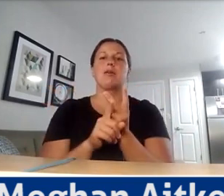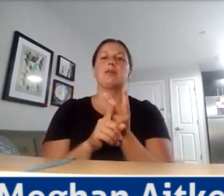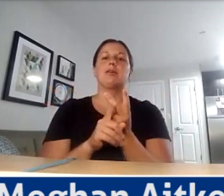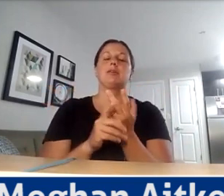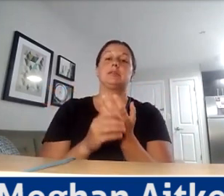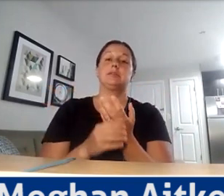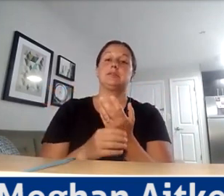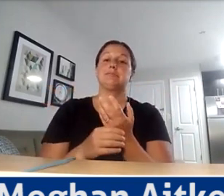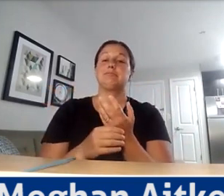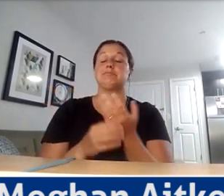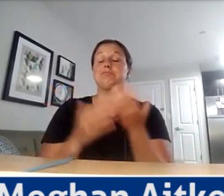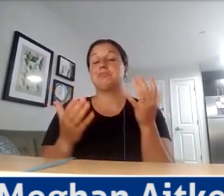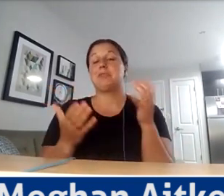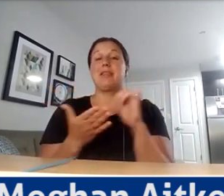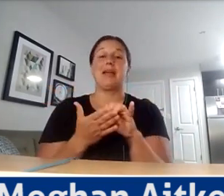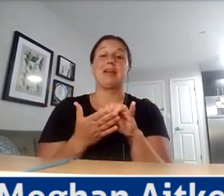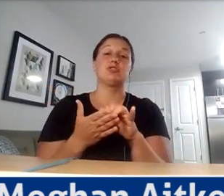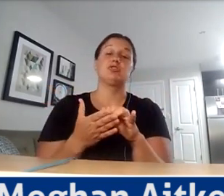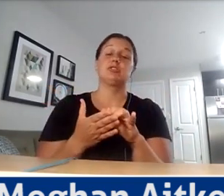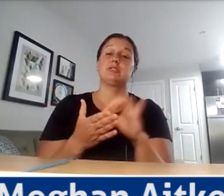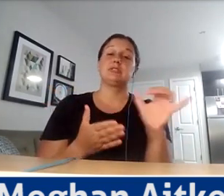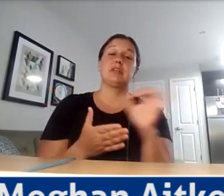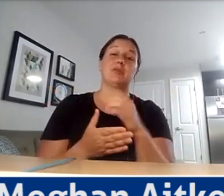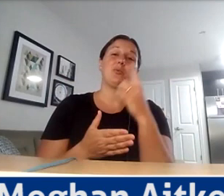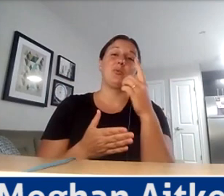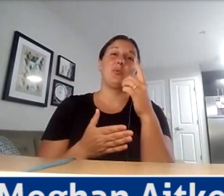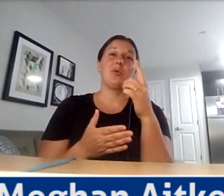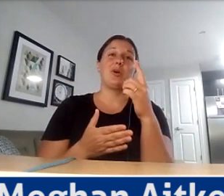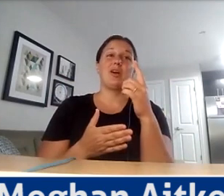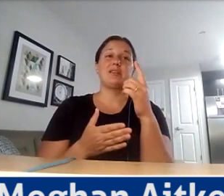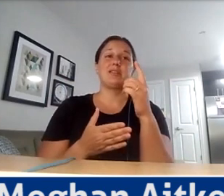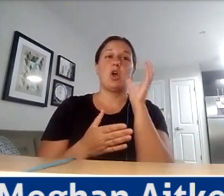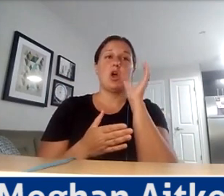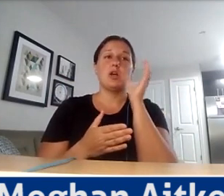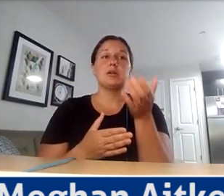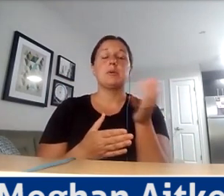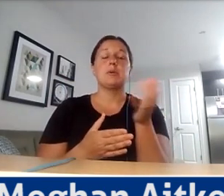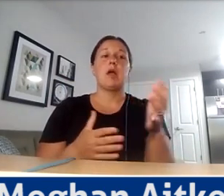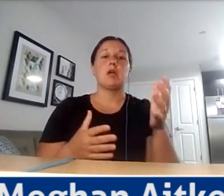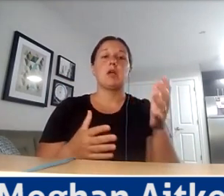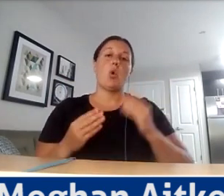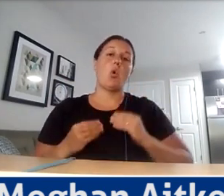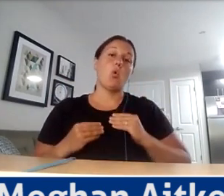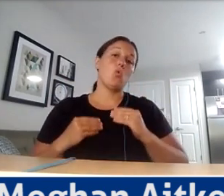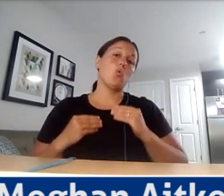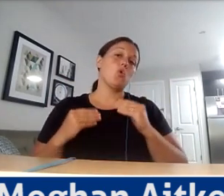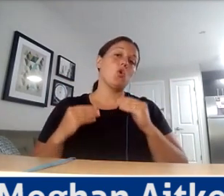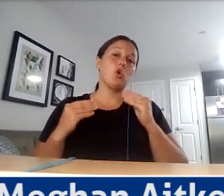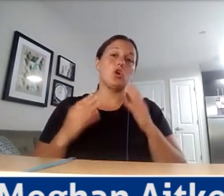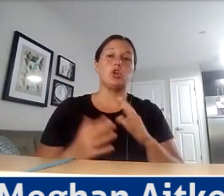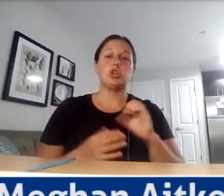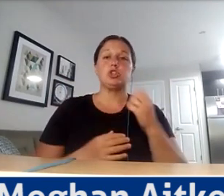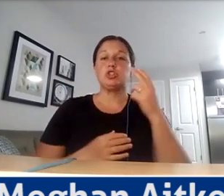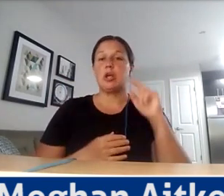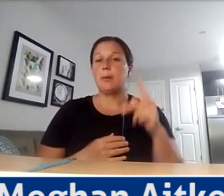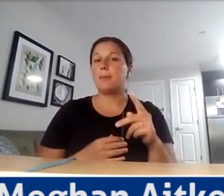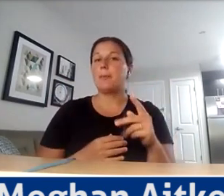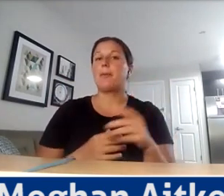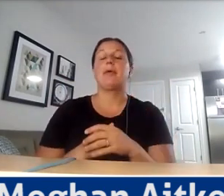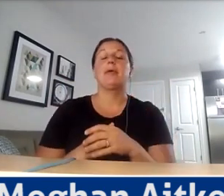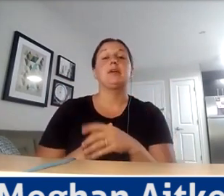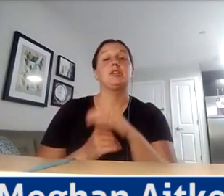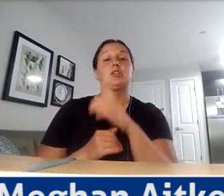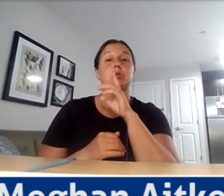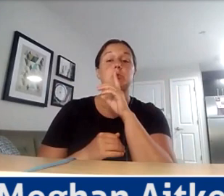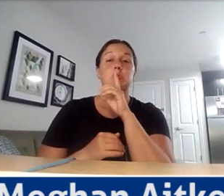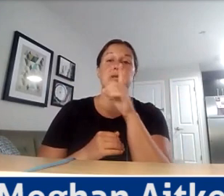how you facilitate partnerships and really improve kind of the outcomes that you're driving for. So it's really something I think that